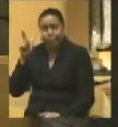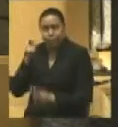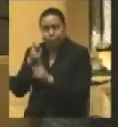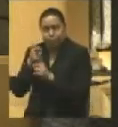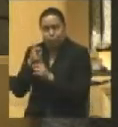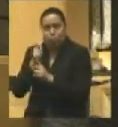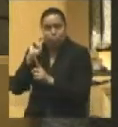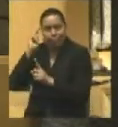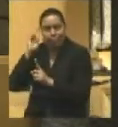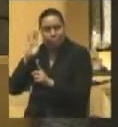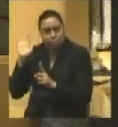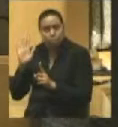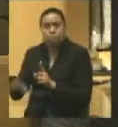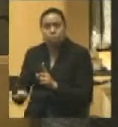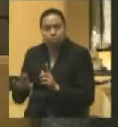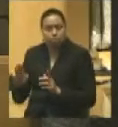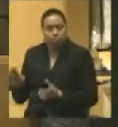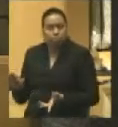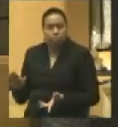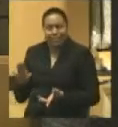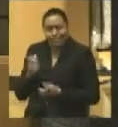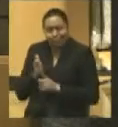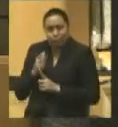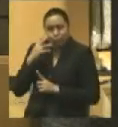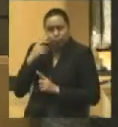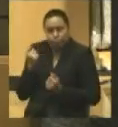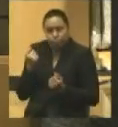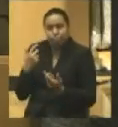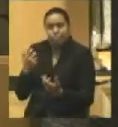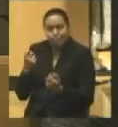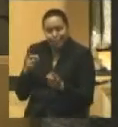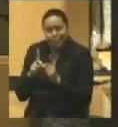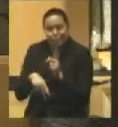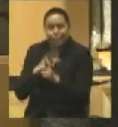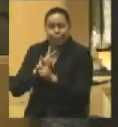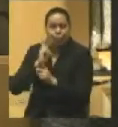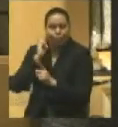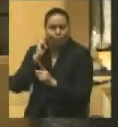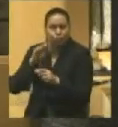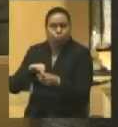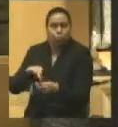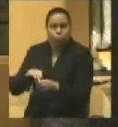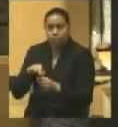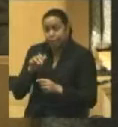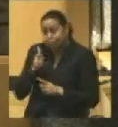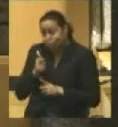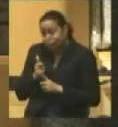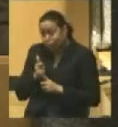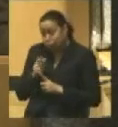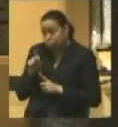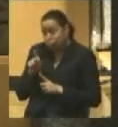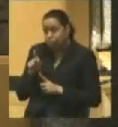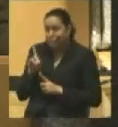politician, the veteran of many, many similar election cycles in the past, did he, of all